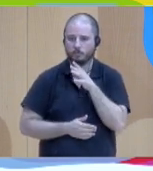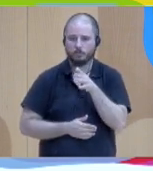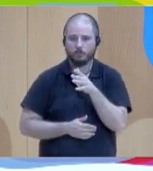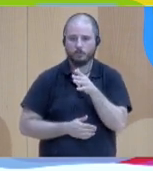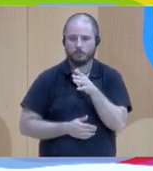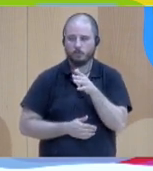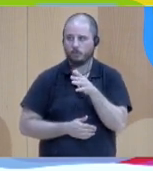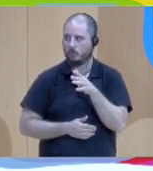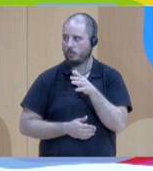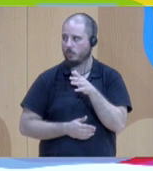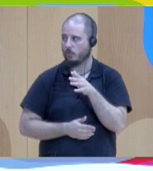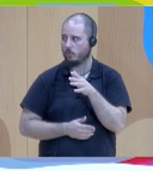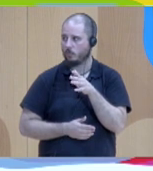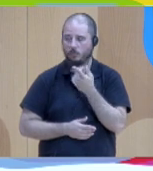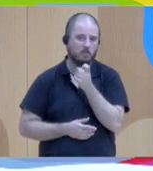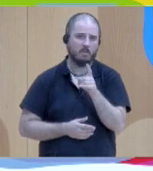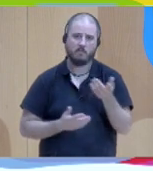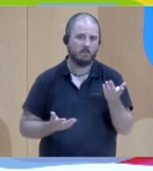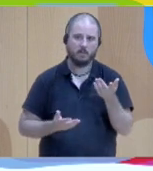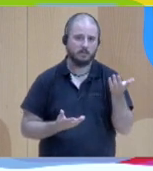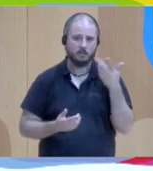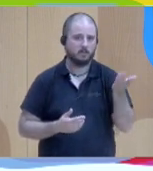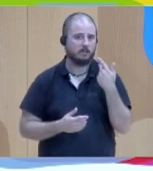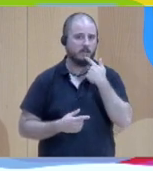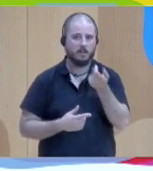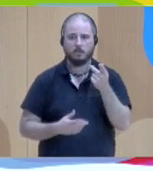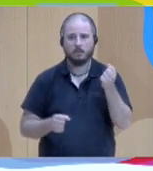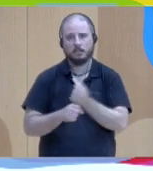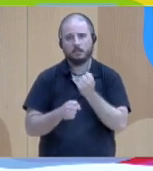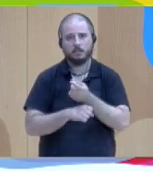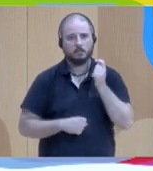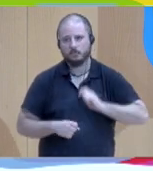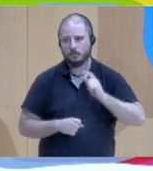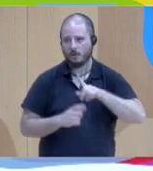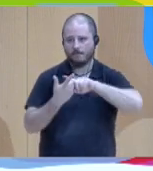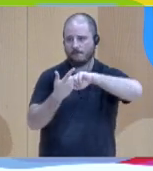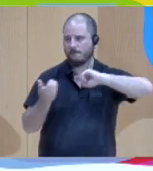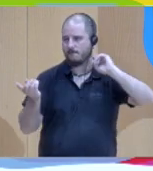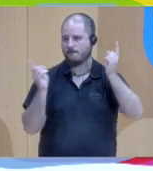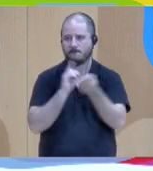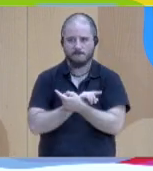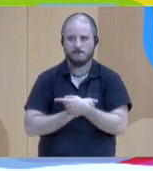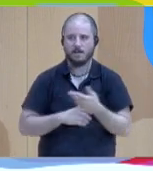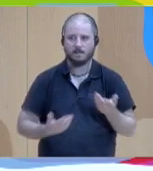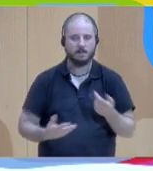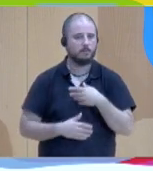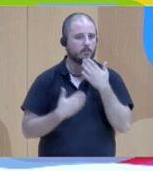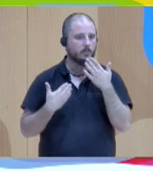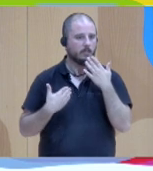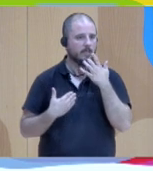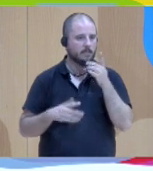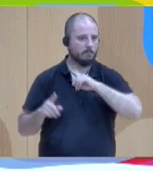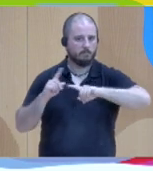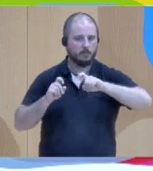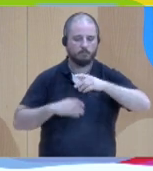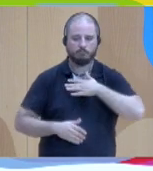to change the professional work thank you you might have questions comments and so